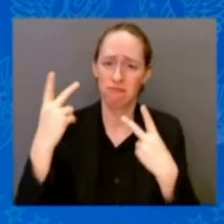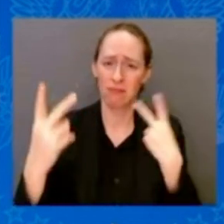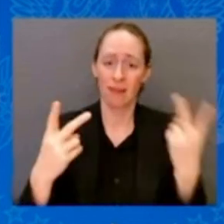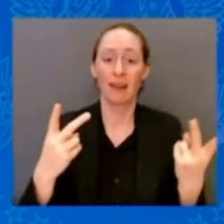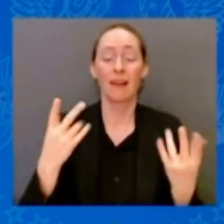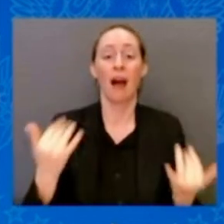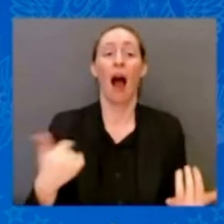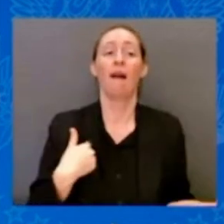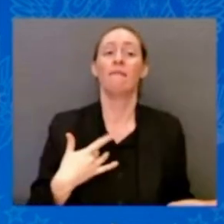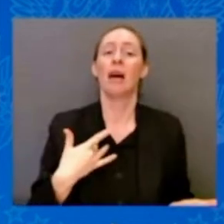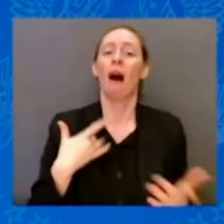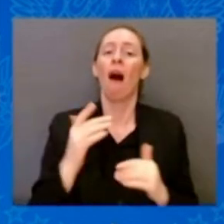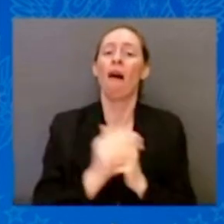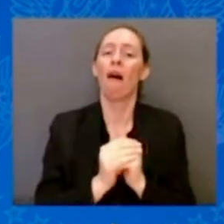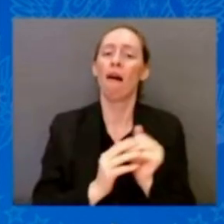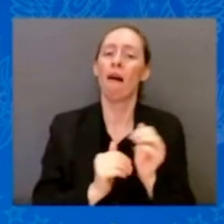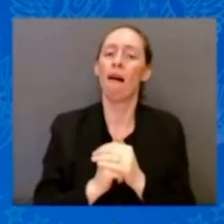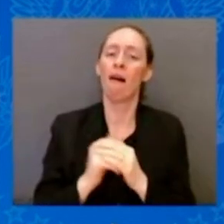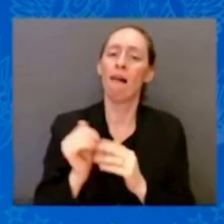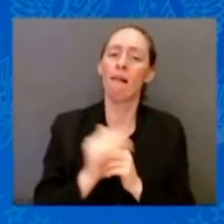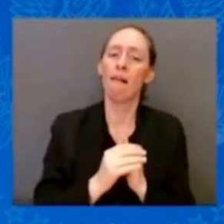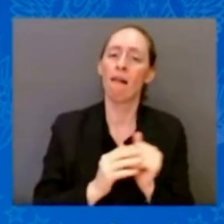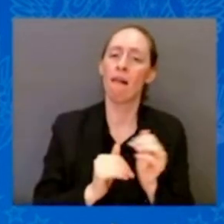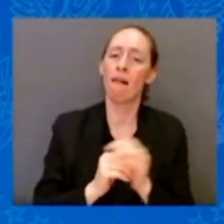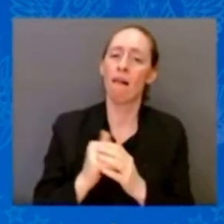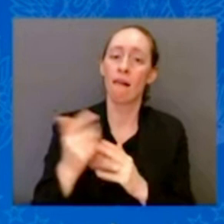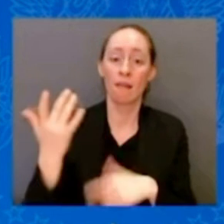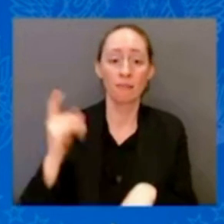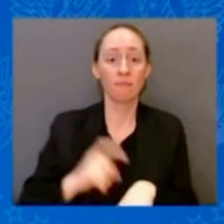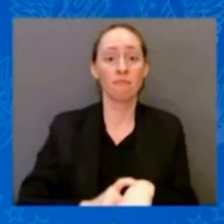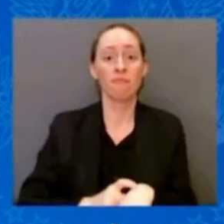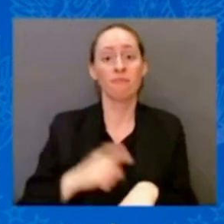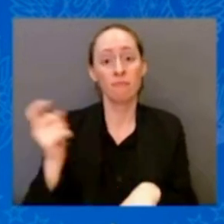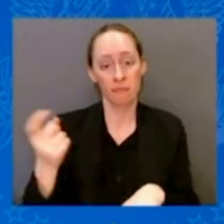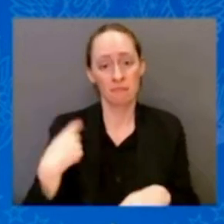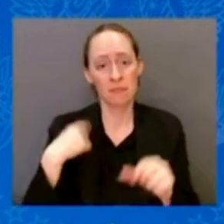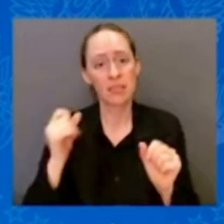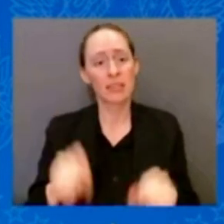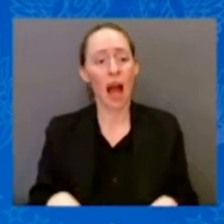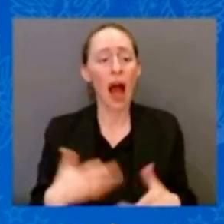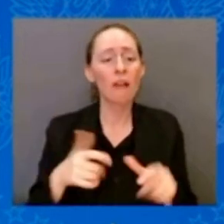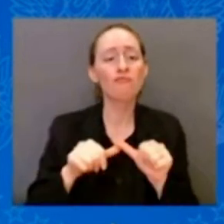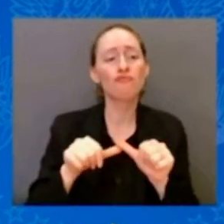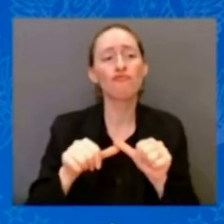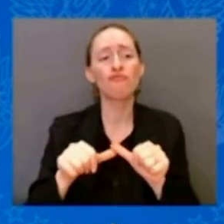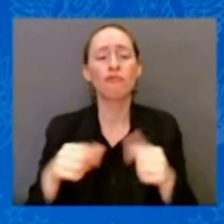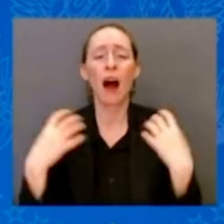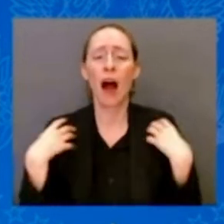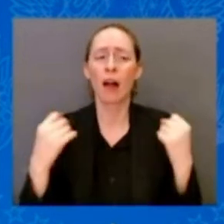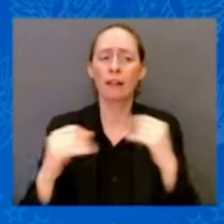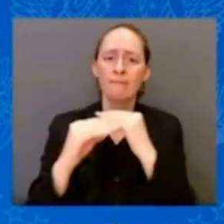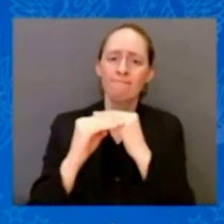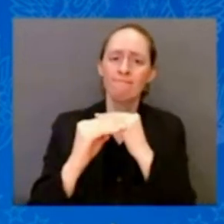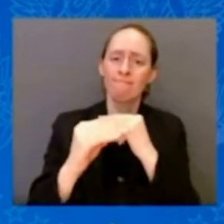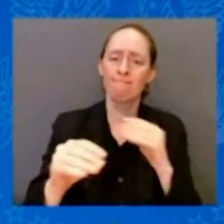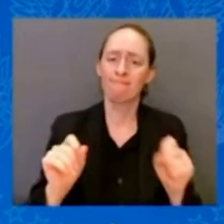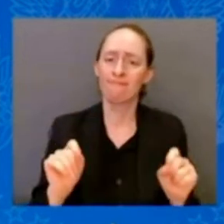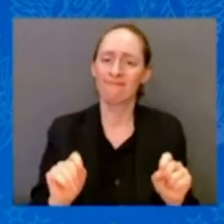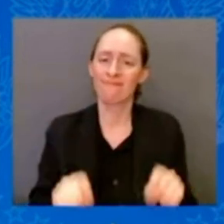Well, the moment came. That's why I feel today very